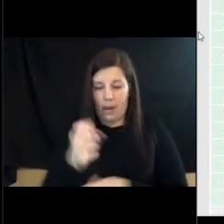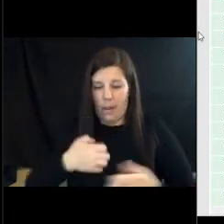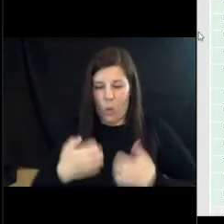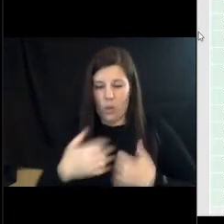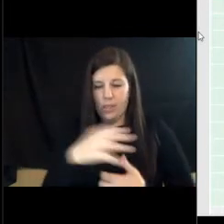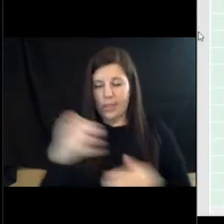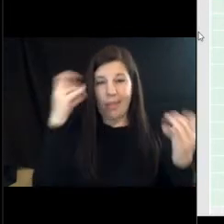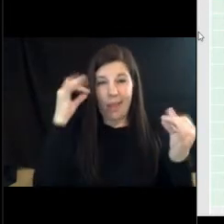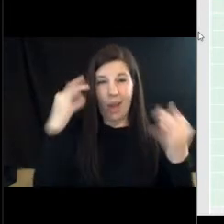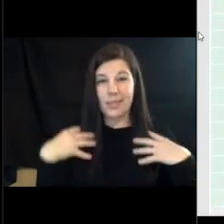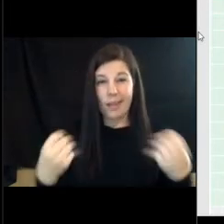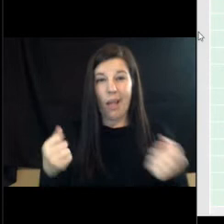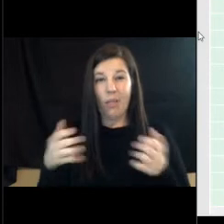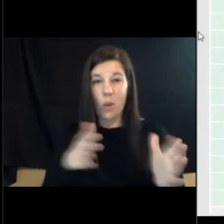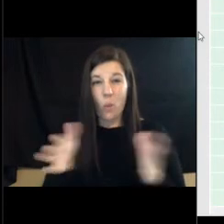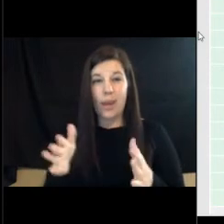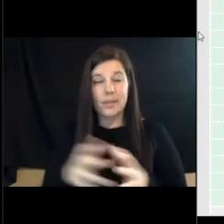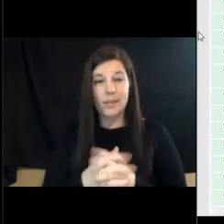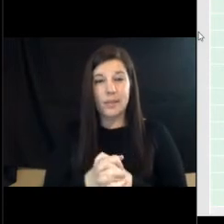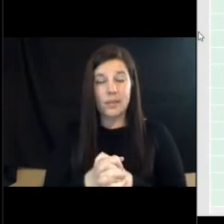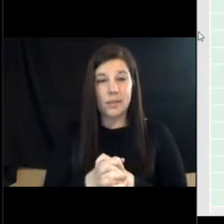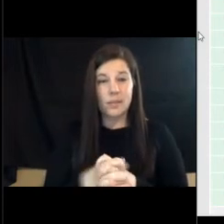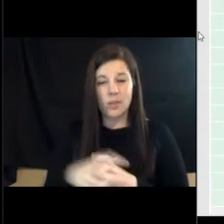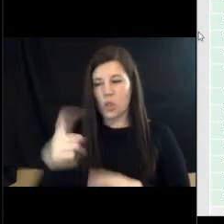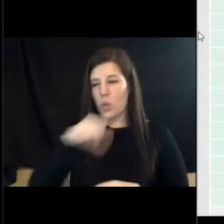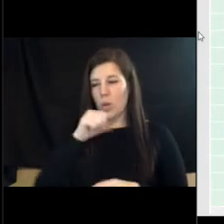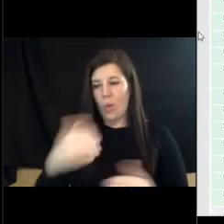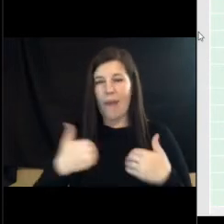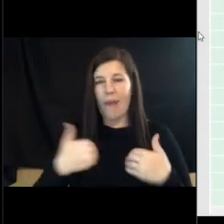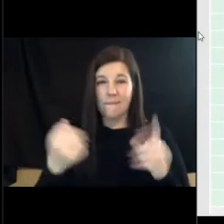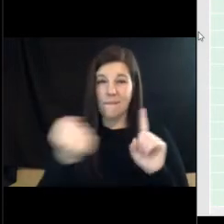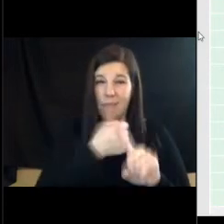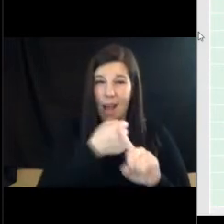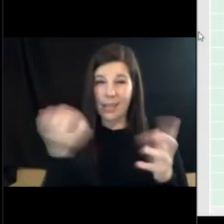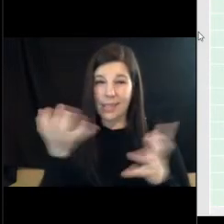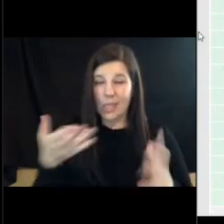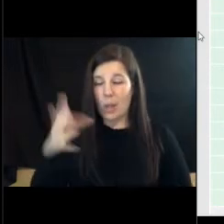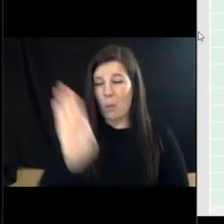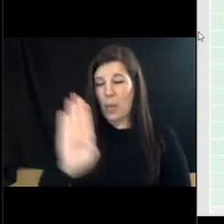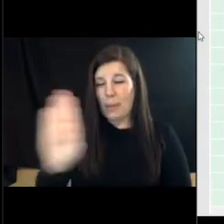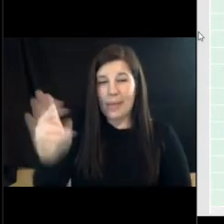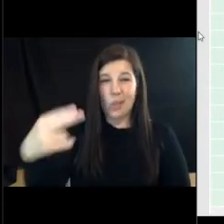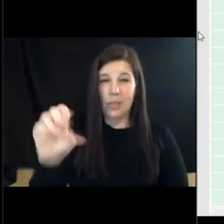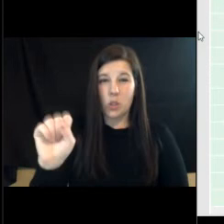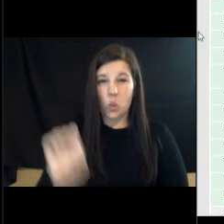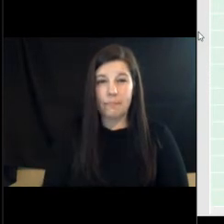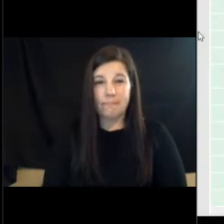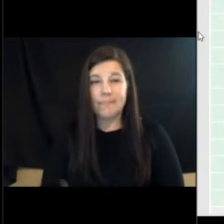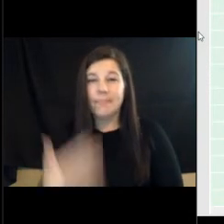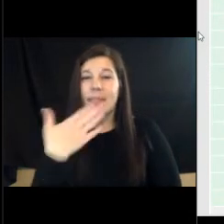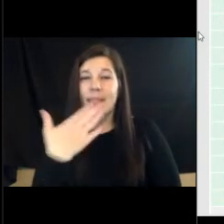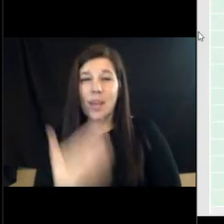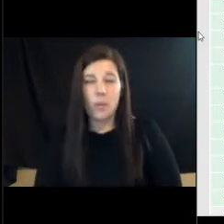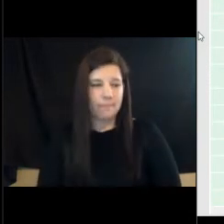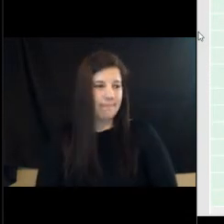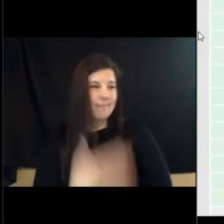so we don't end up with violence here at Boynton High. Thank you. Thank you to both of